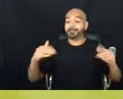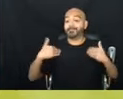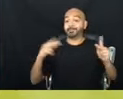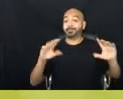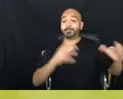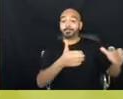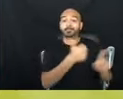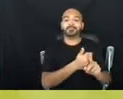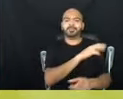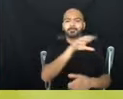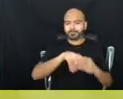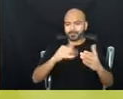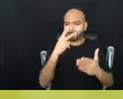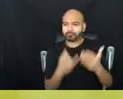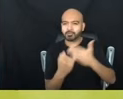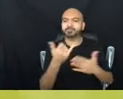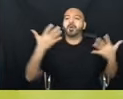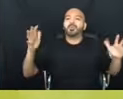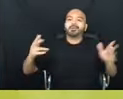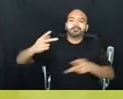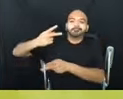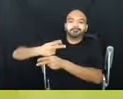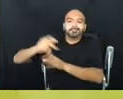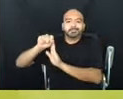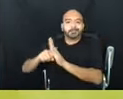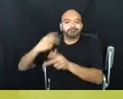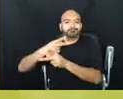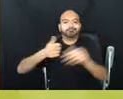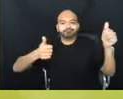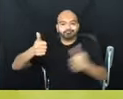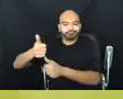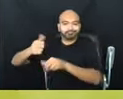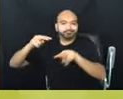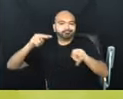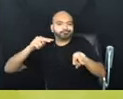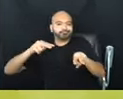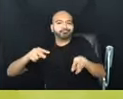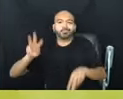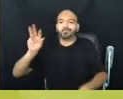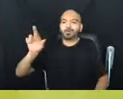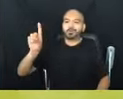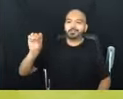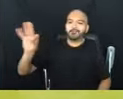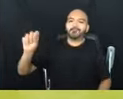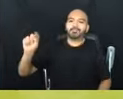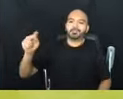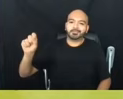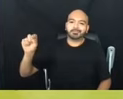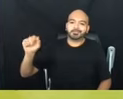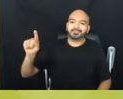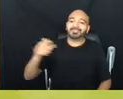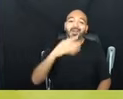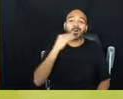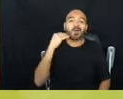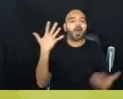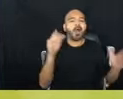YWEP were already wards of the state. They were already people who were, you know, out of their homes in various ways. They were